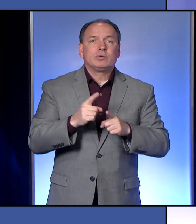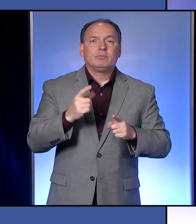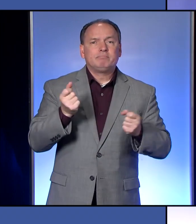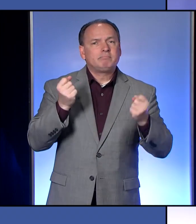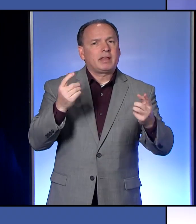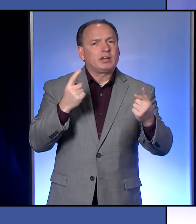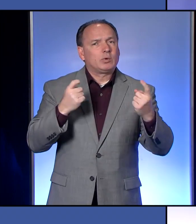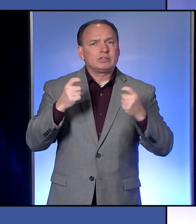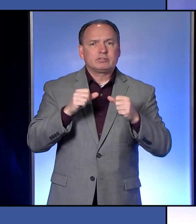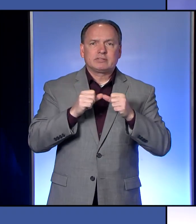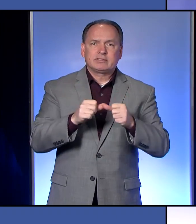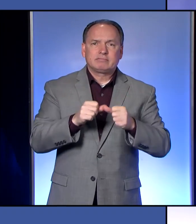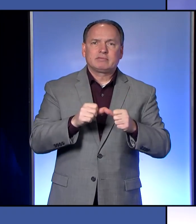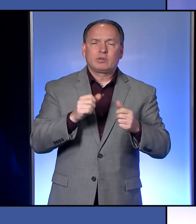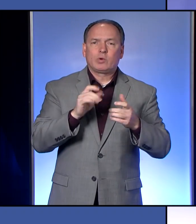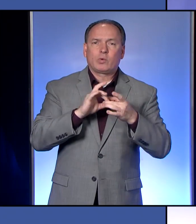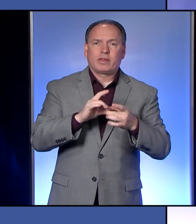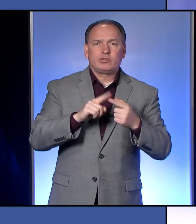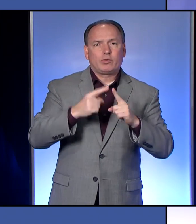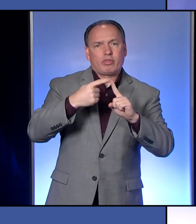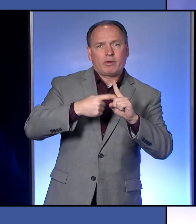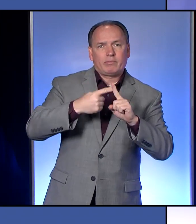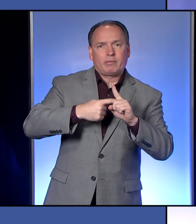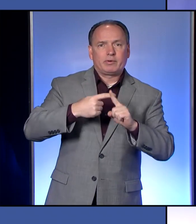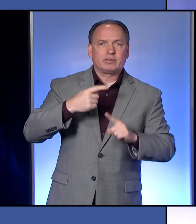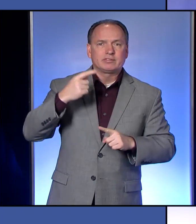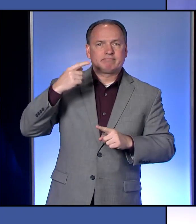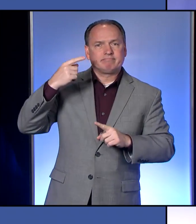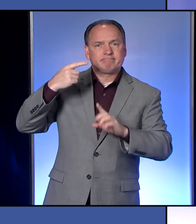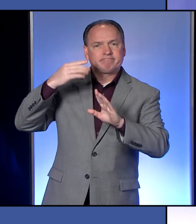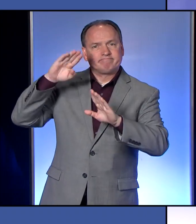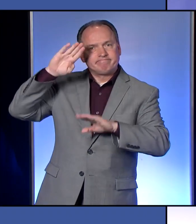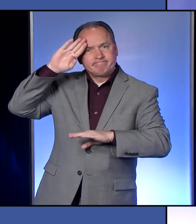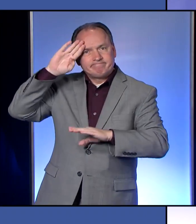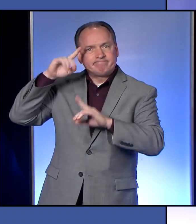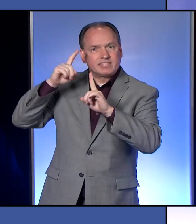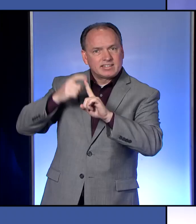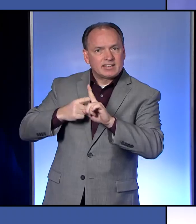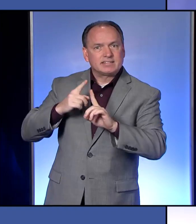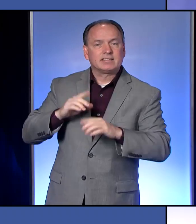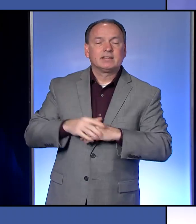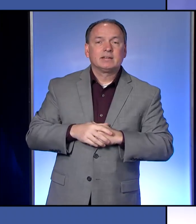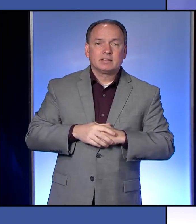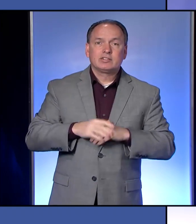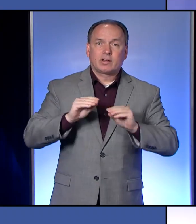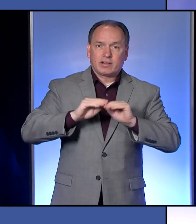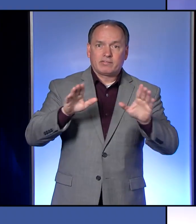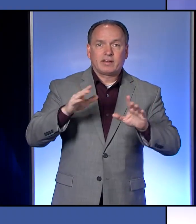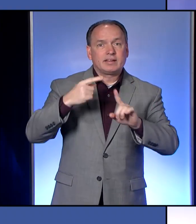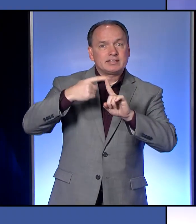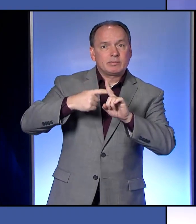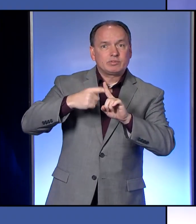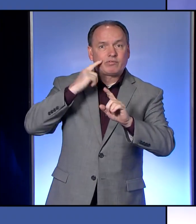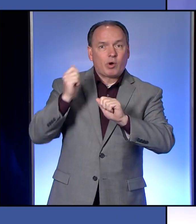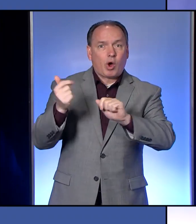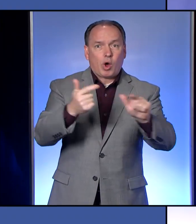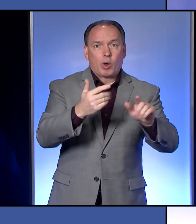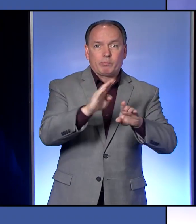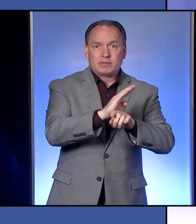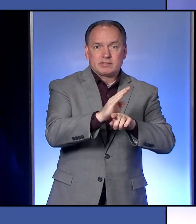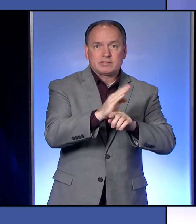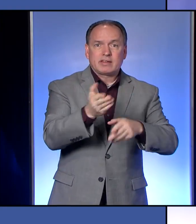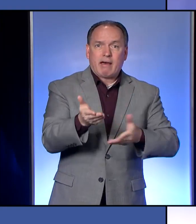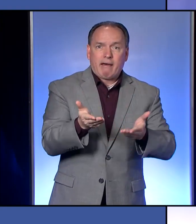regarding thermometers and temperature taking. So just to clarify, temperature taking for all businesses is